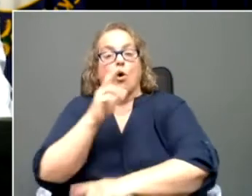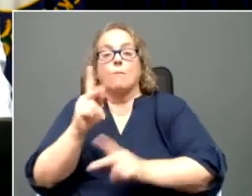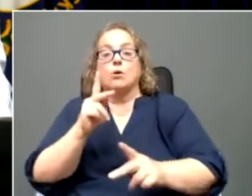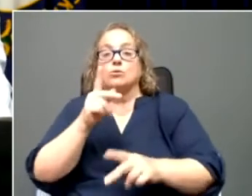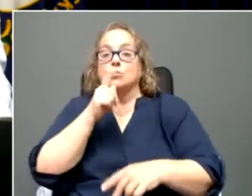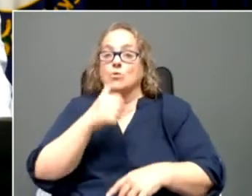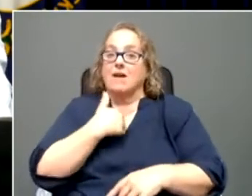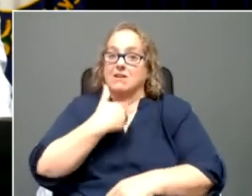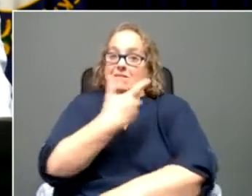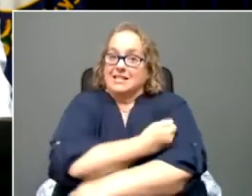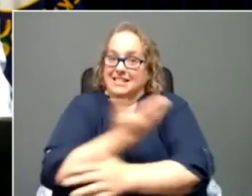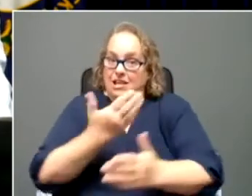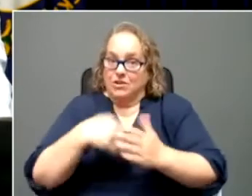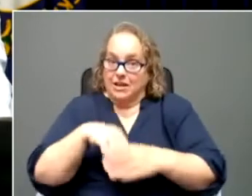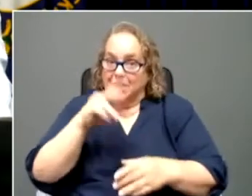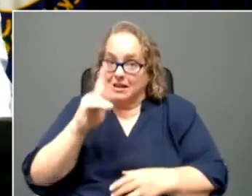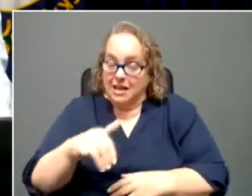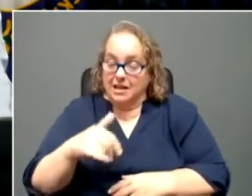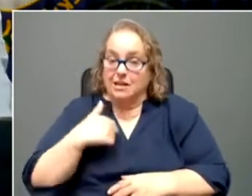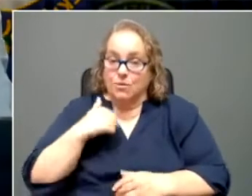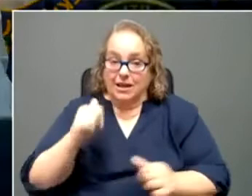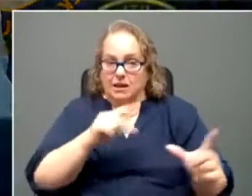Kentucky. If we can put up table one.